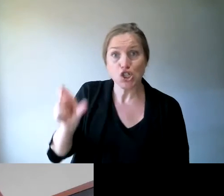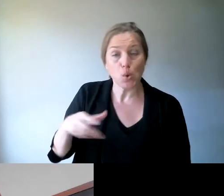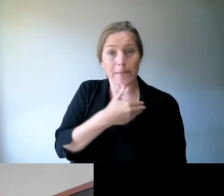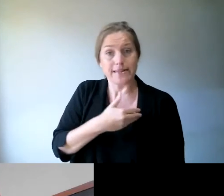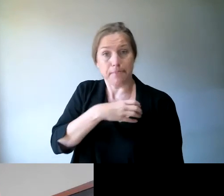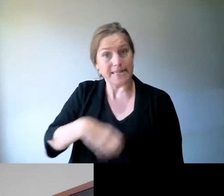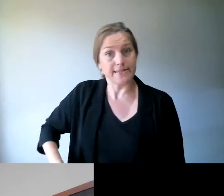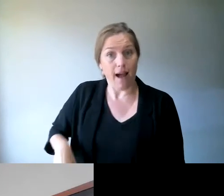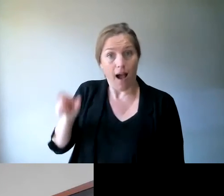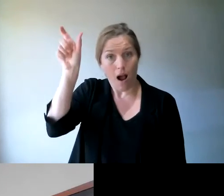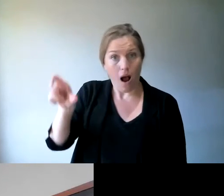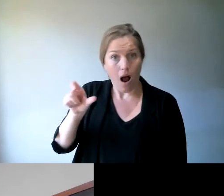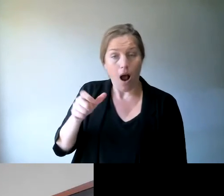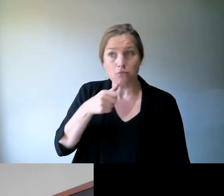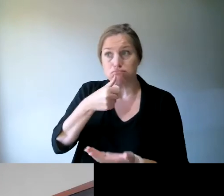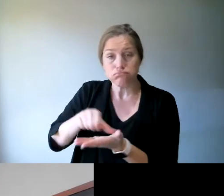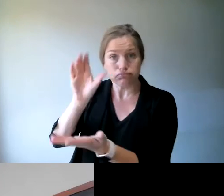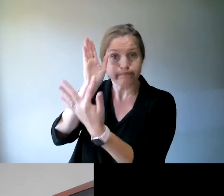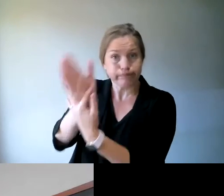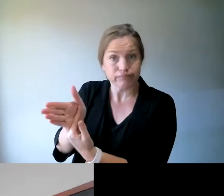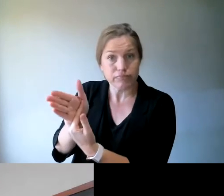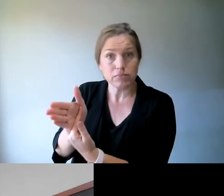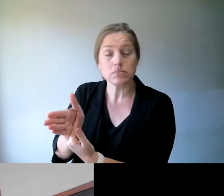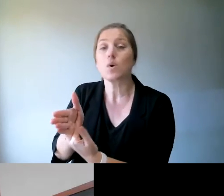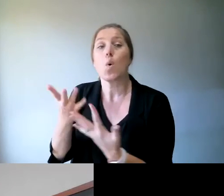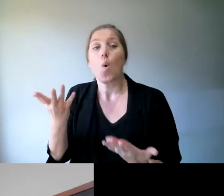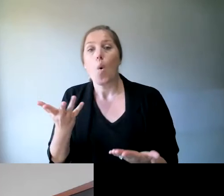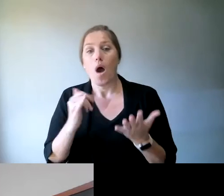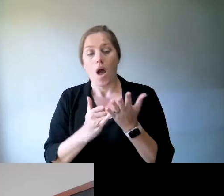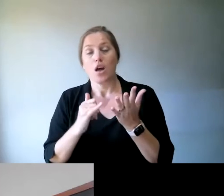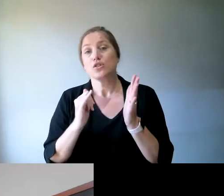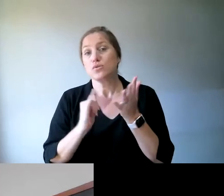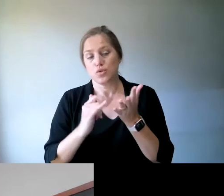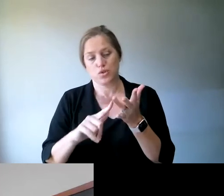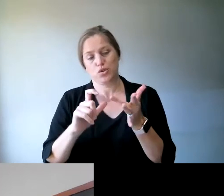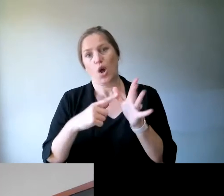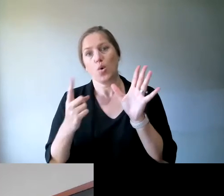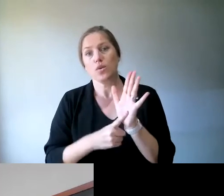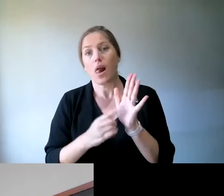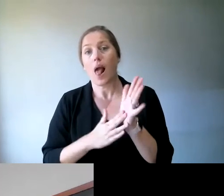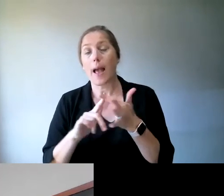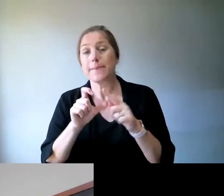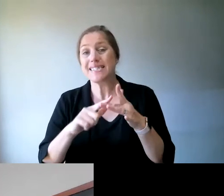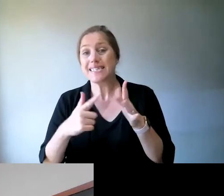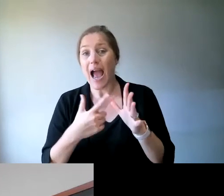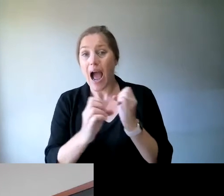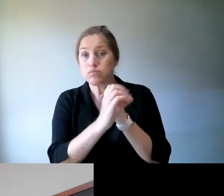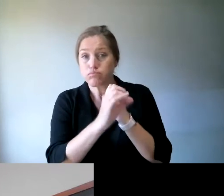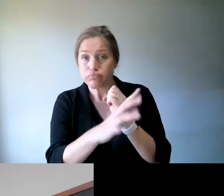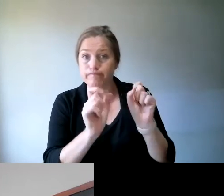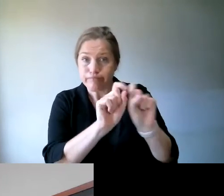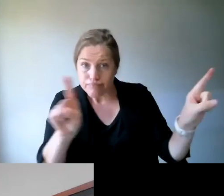We can post about it on our social media channels. Many of us have got communications teams and